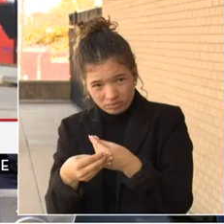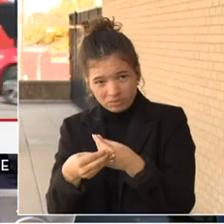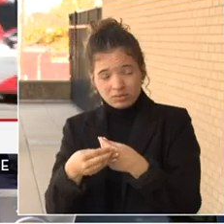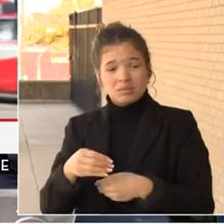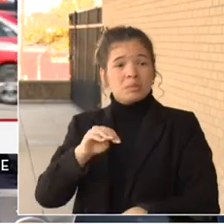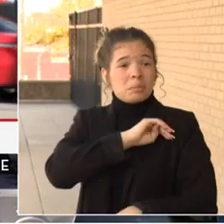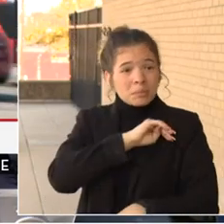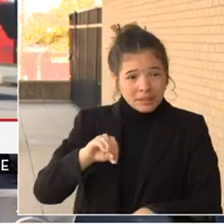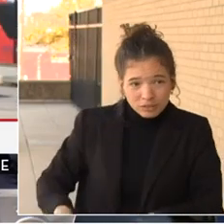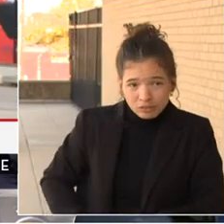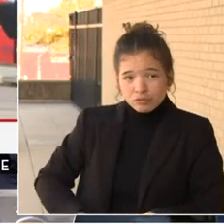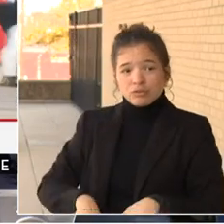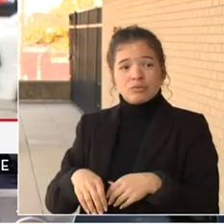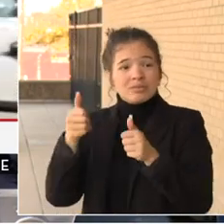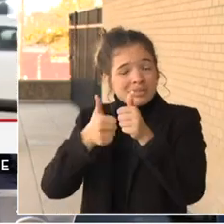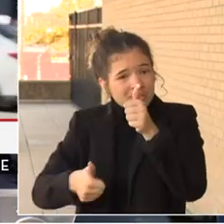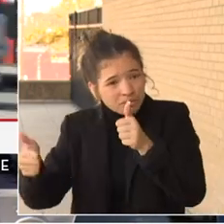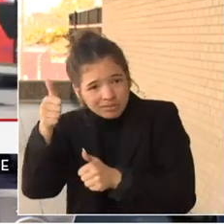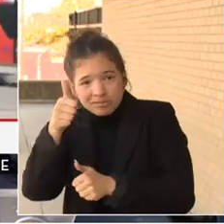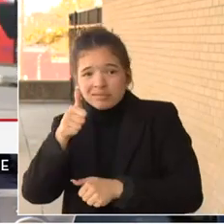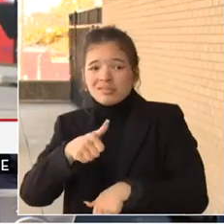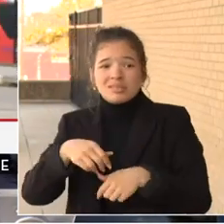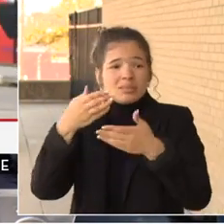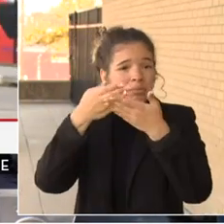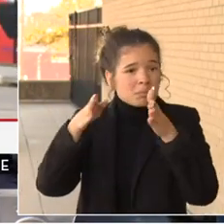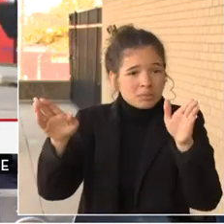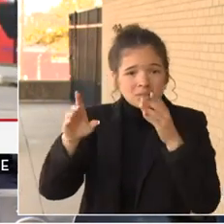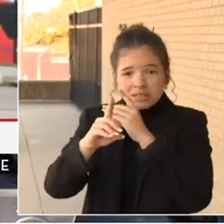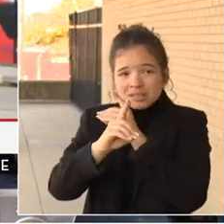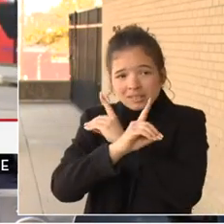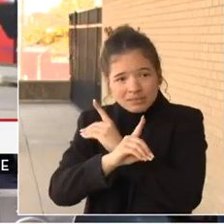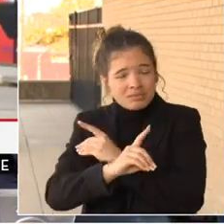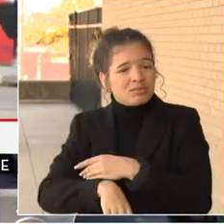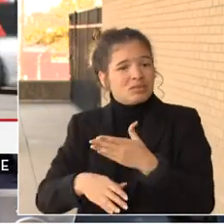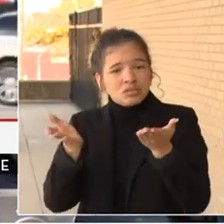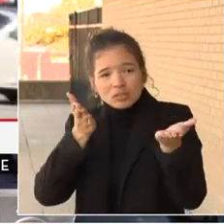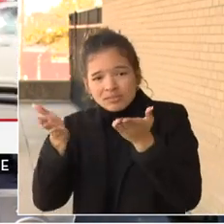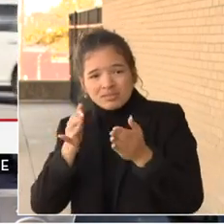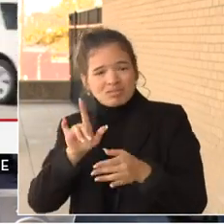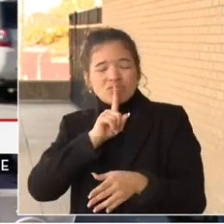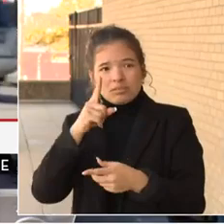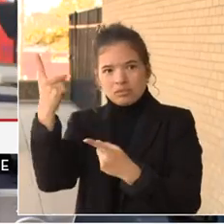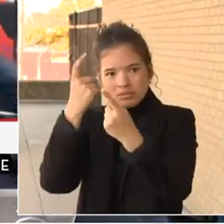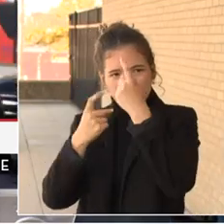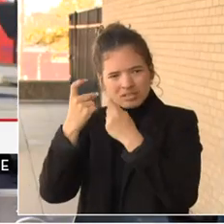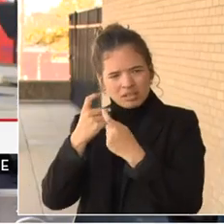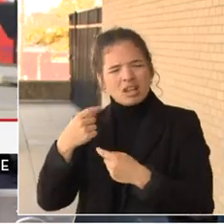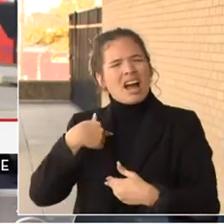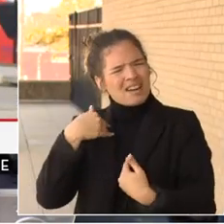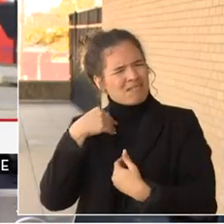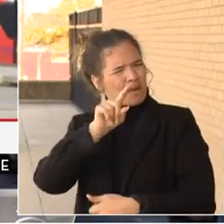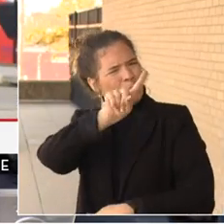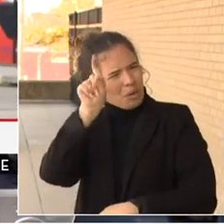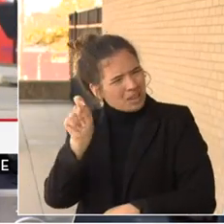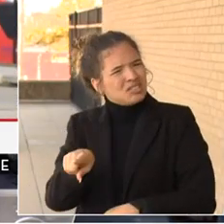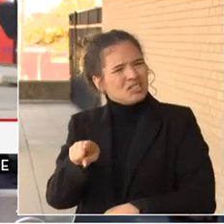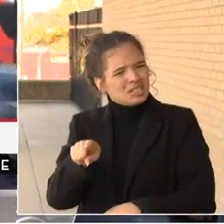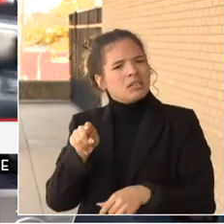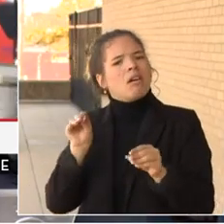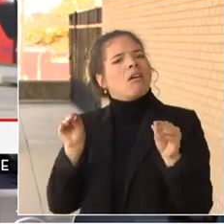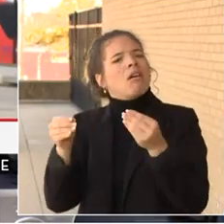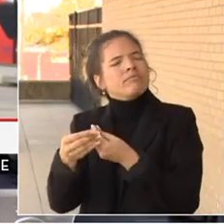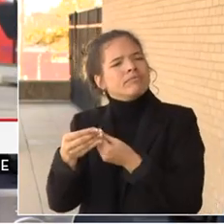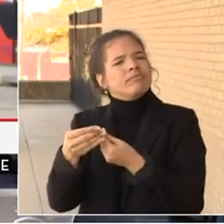uh, as well as the public defender service. Uh, I asked about, uh, the office of the attorney general. There are a number of